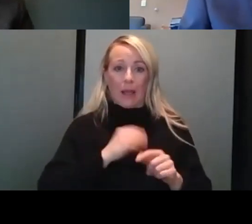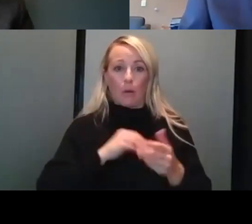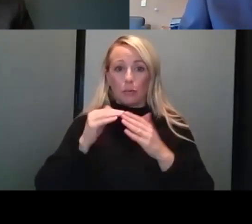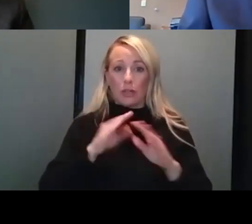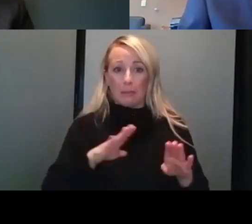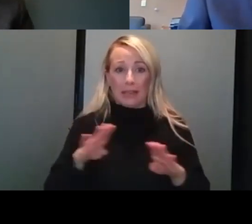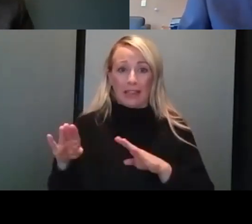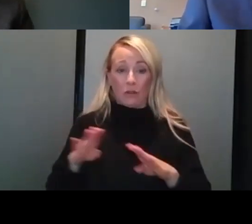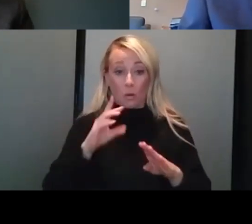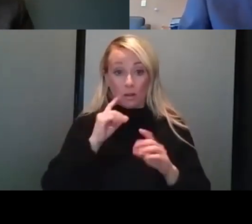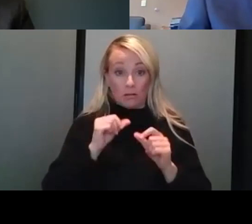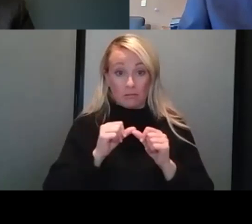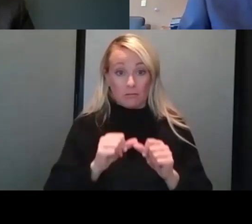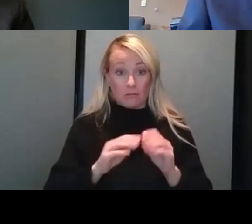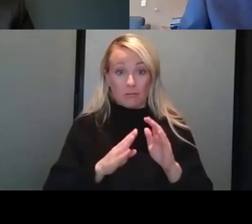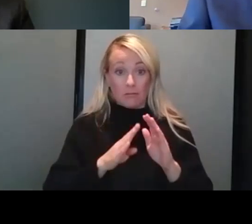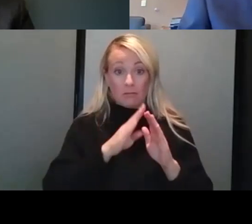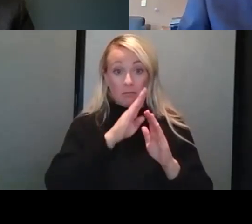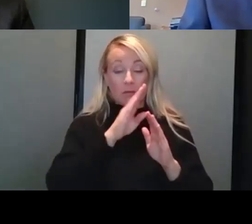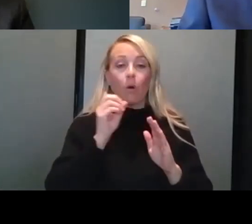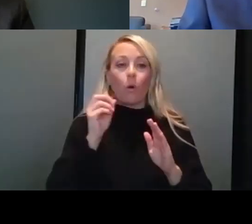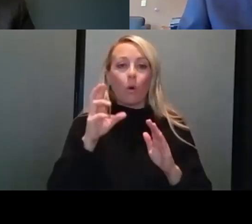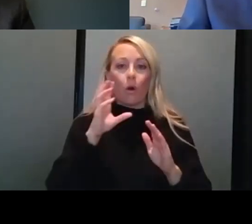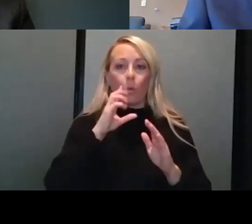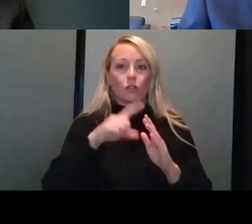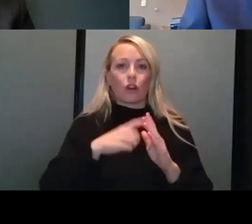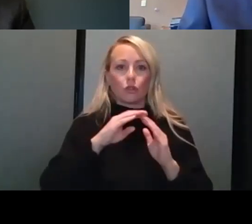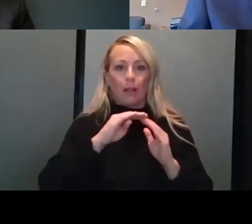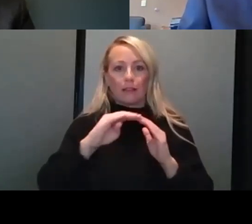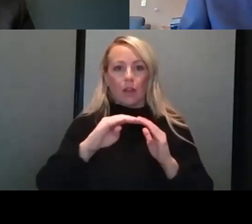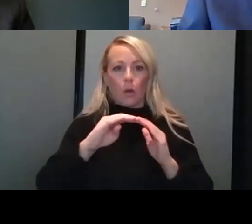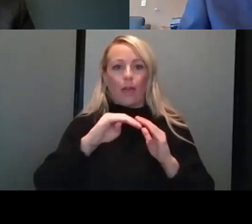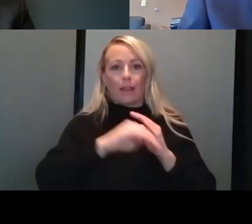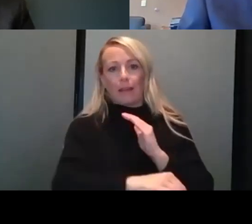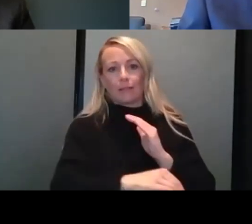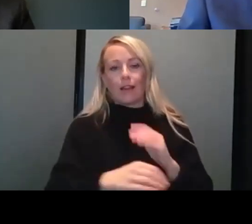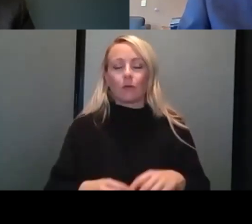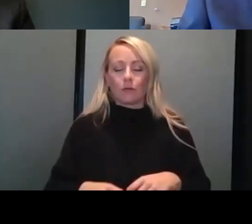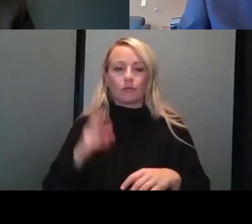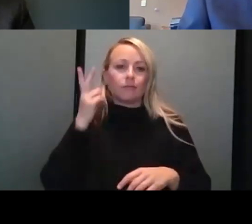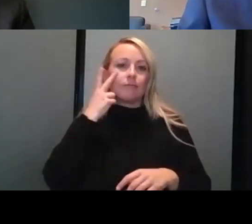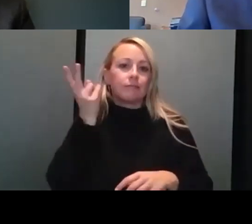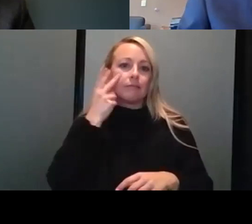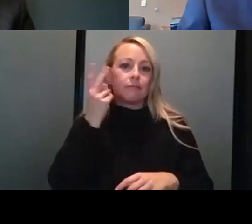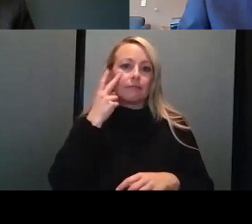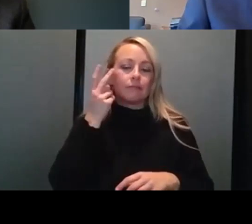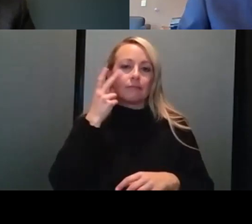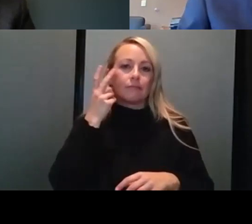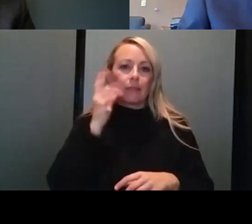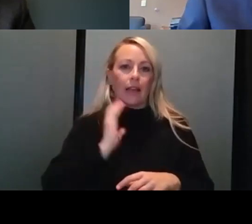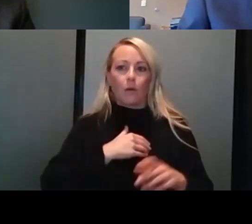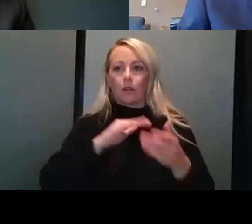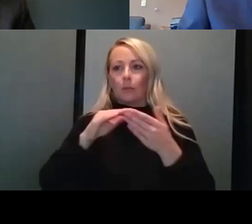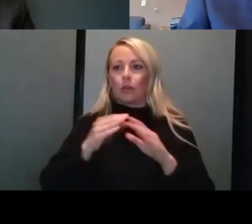prolongs and continues to rise or whether it, uh, starts to plateau and then come back down. So, uh, I, I want to be